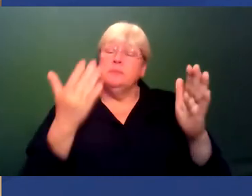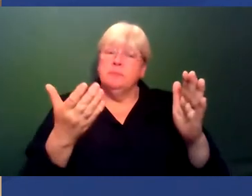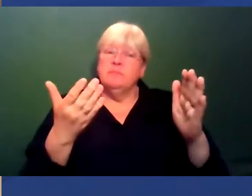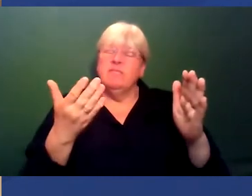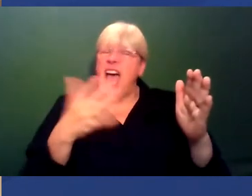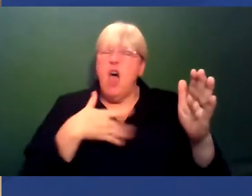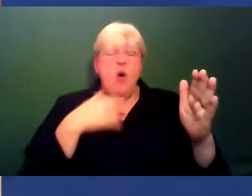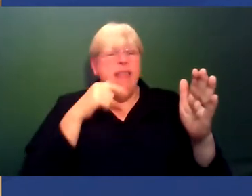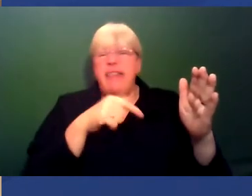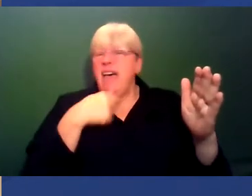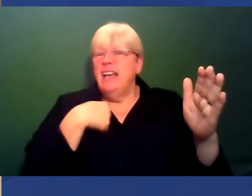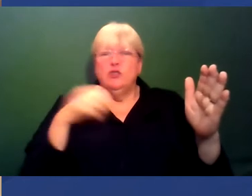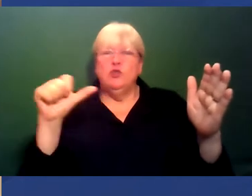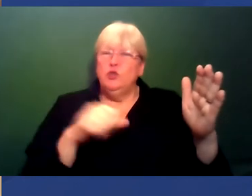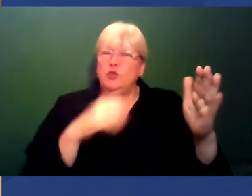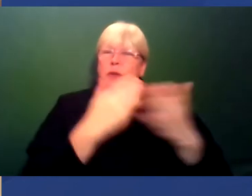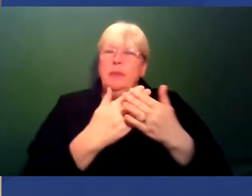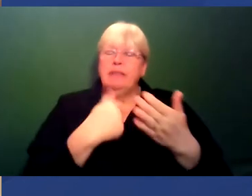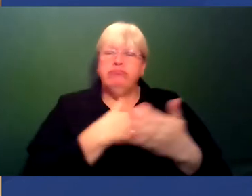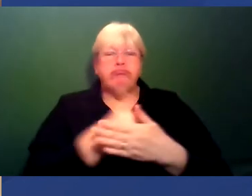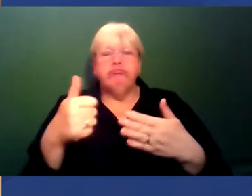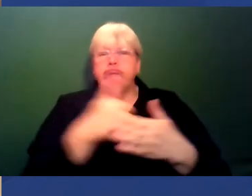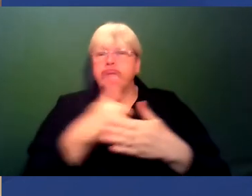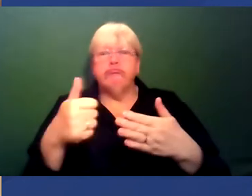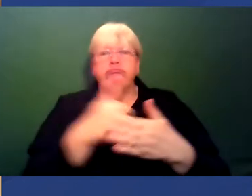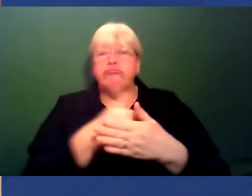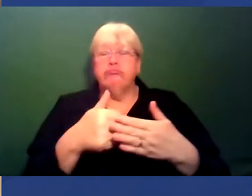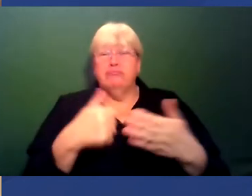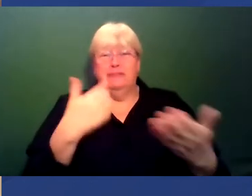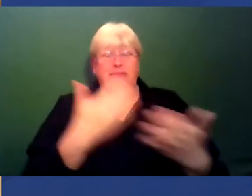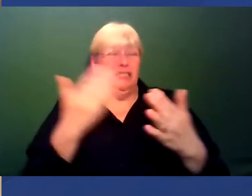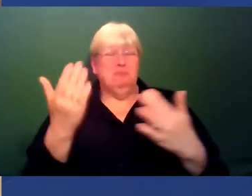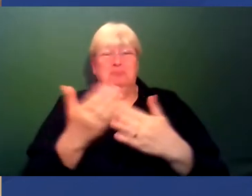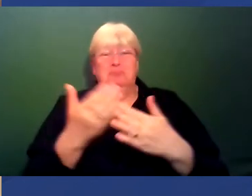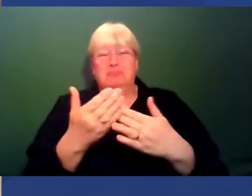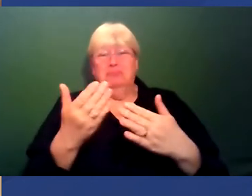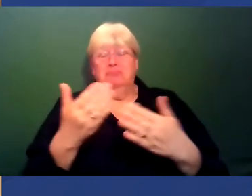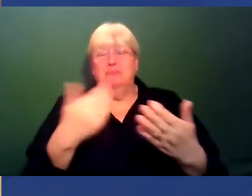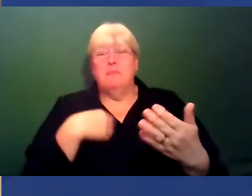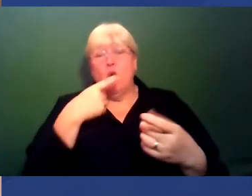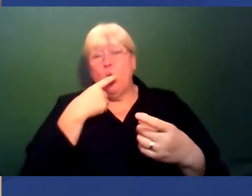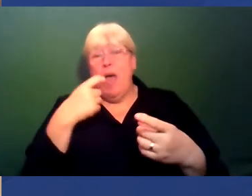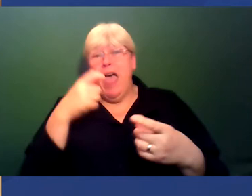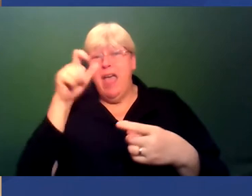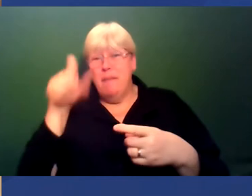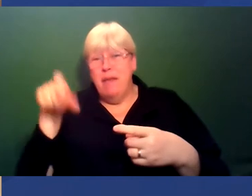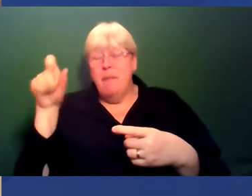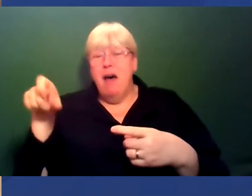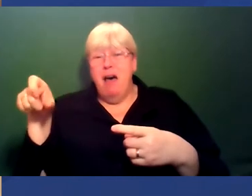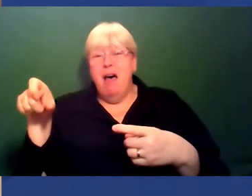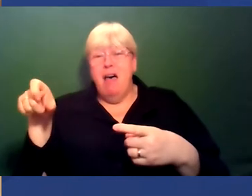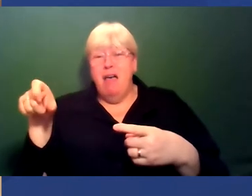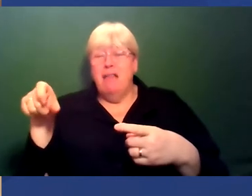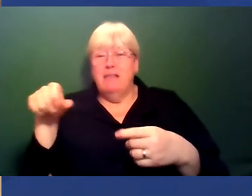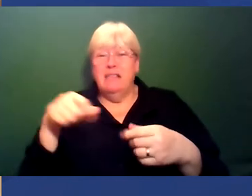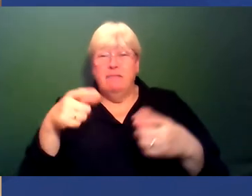And, and why? Because I think there's lots of mediocre white people in positions. And so to, to try